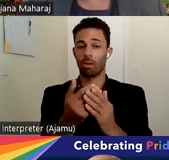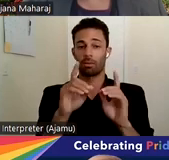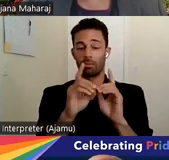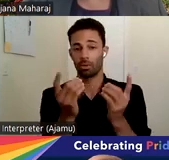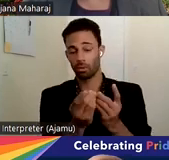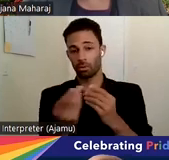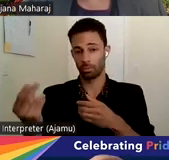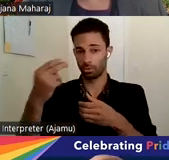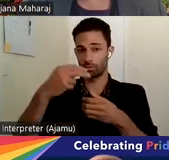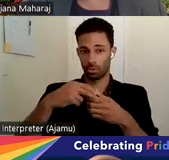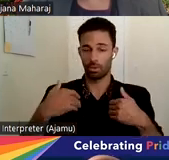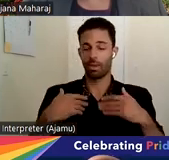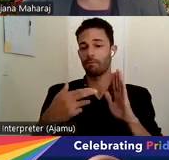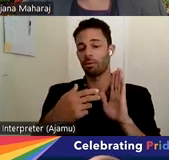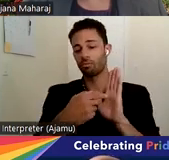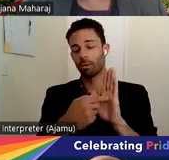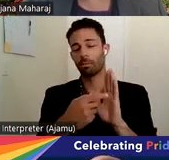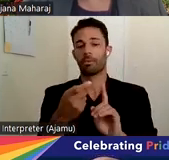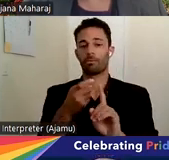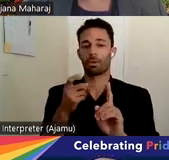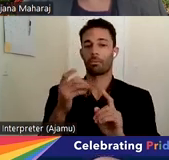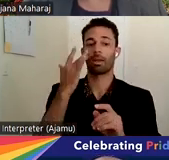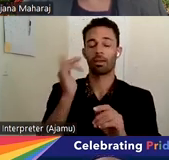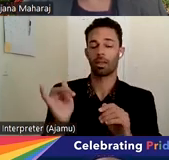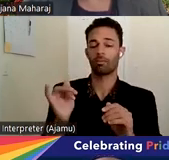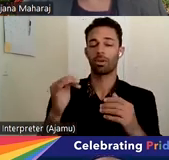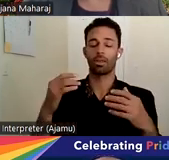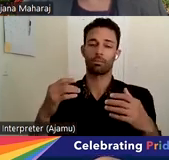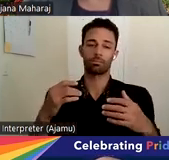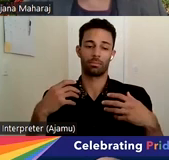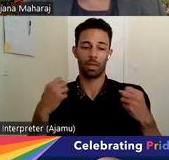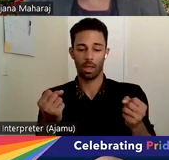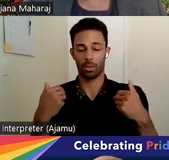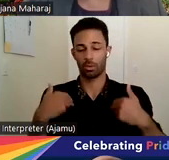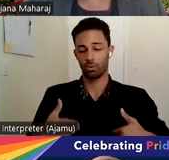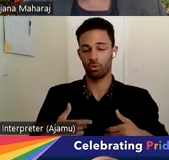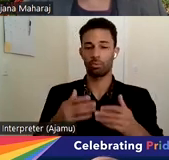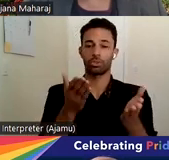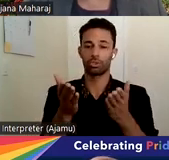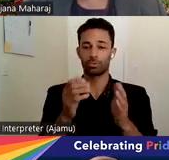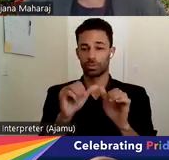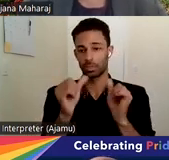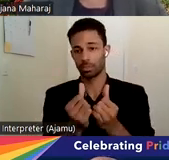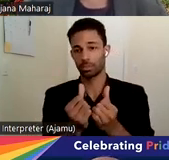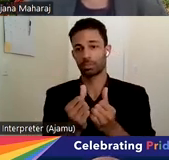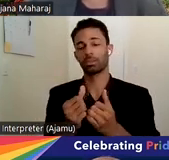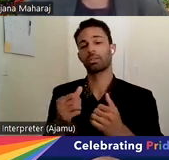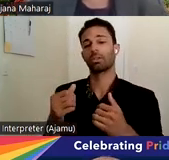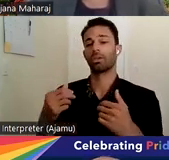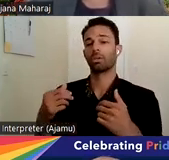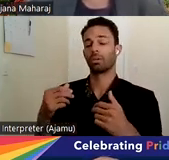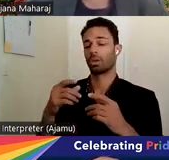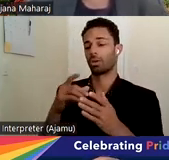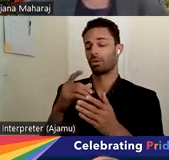representatives today from the California Health and Human Services Agency, Department of Health Care Services, Department of